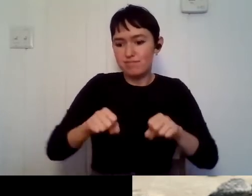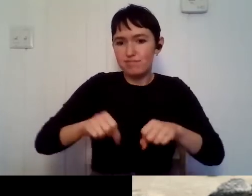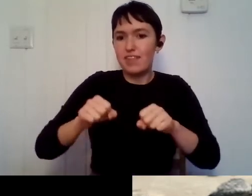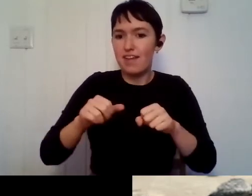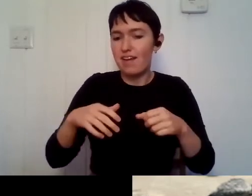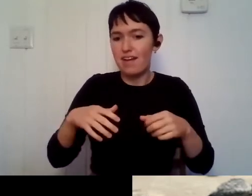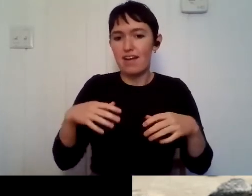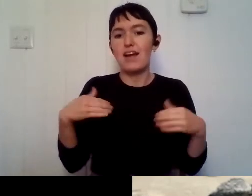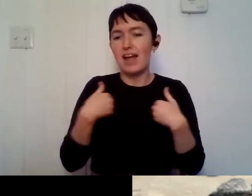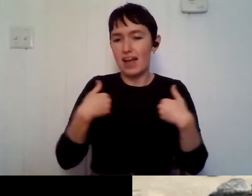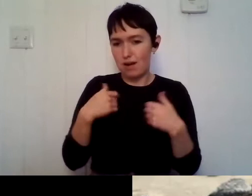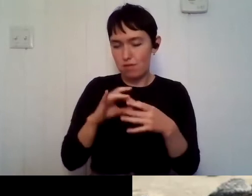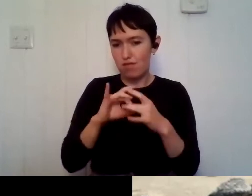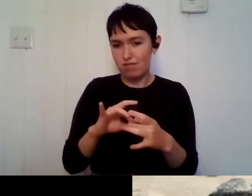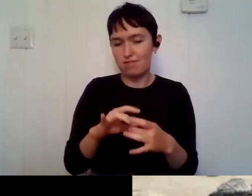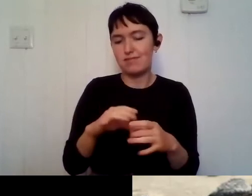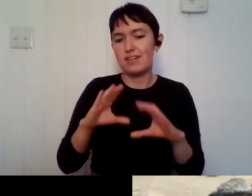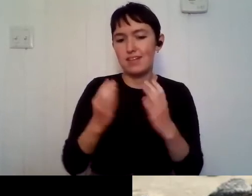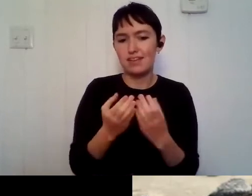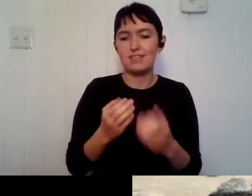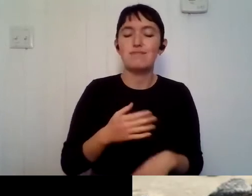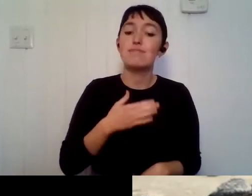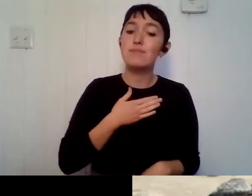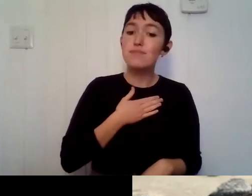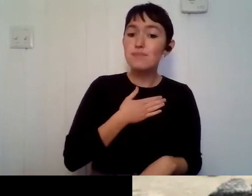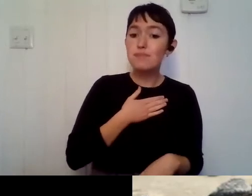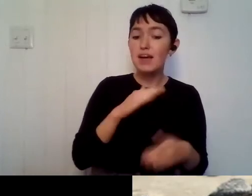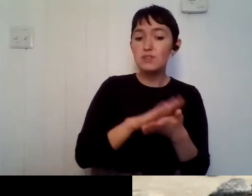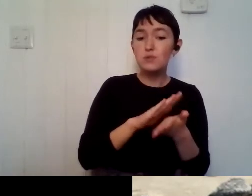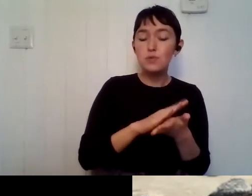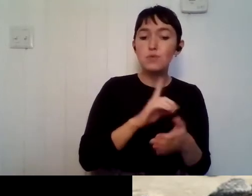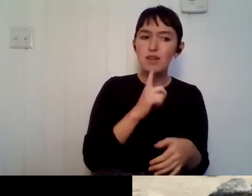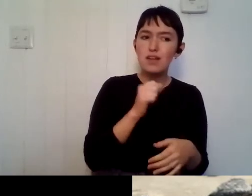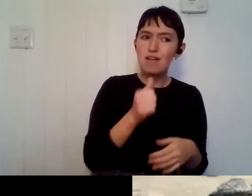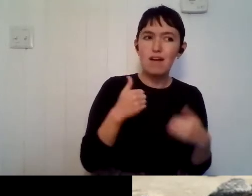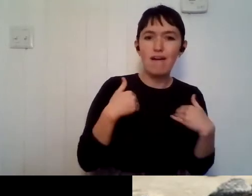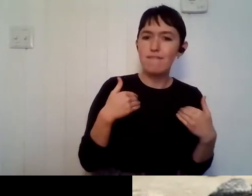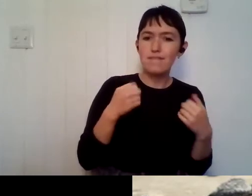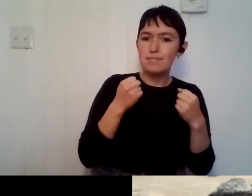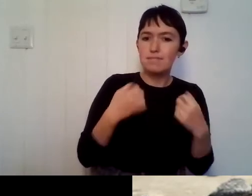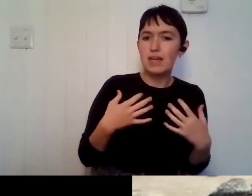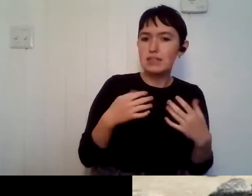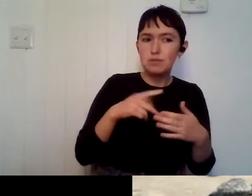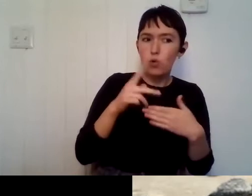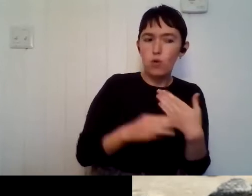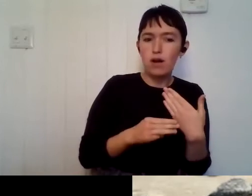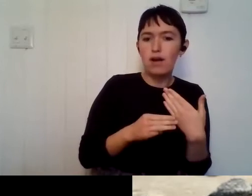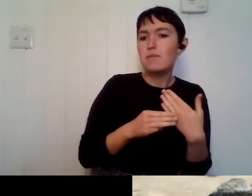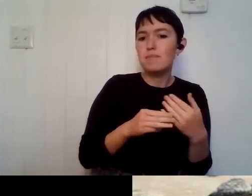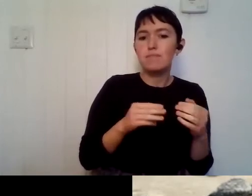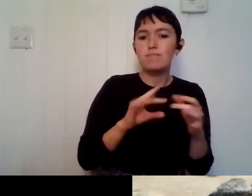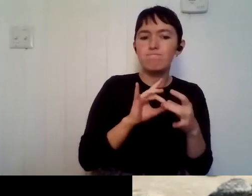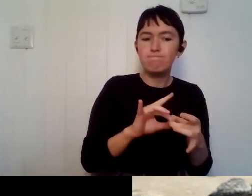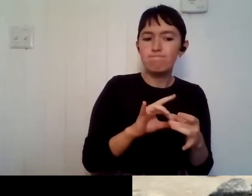actually didn't have like a dedicated wildlife or animal, um, program. So I took all those classes that I thought,